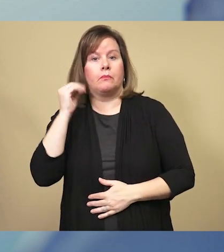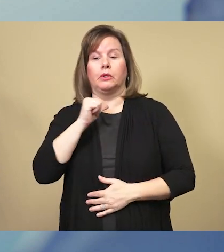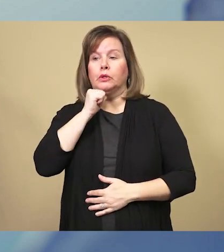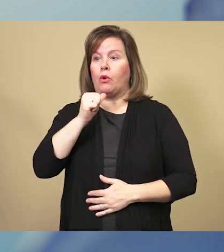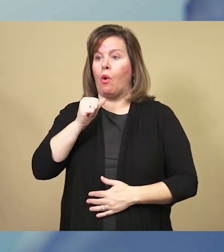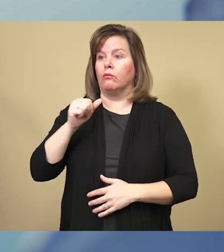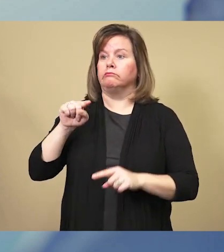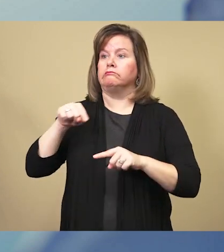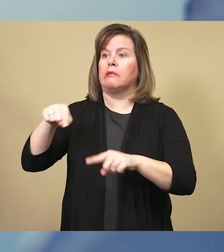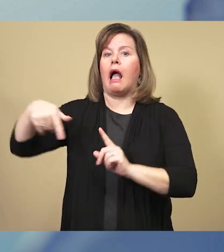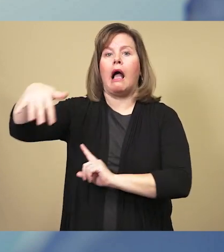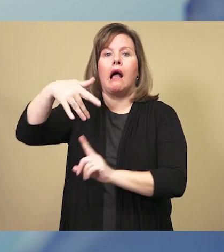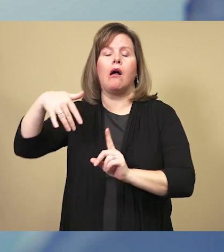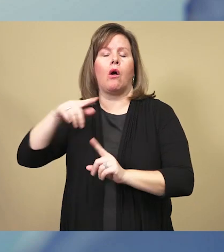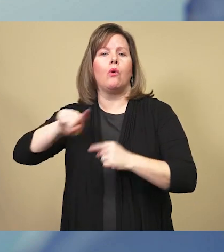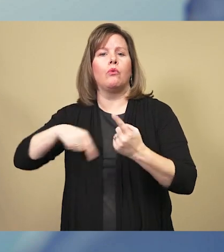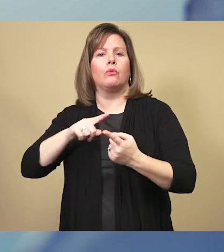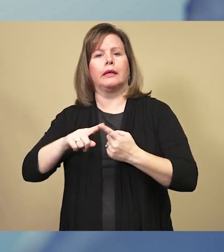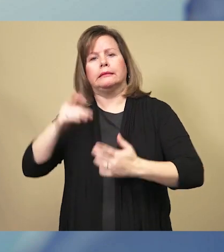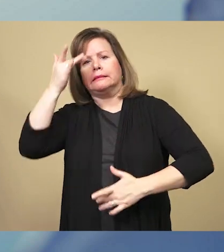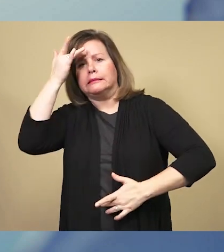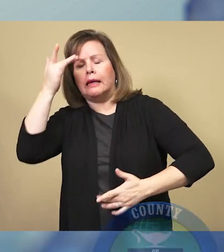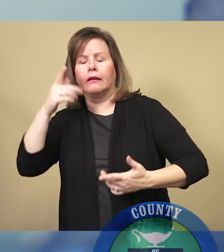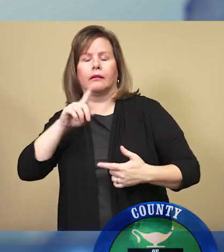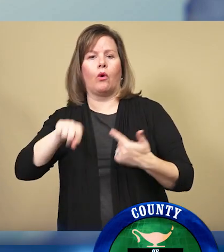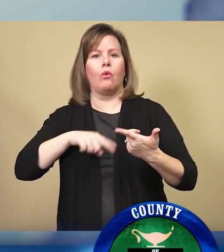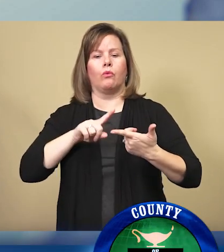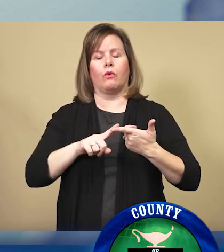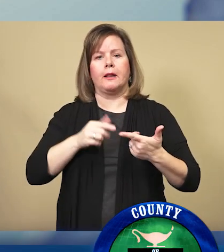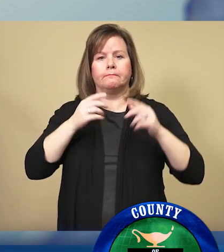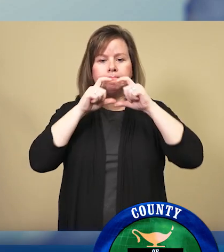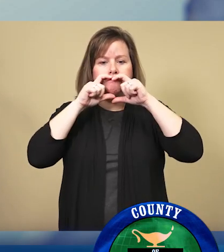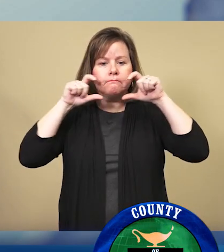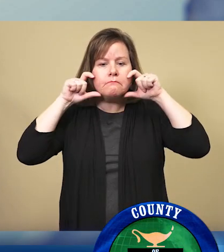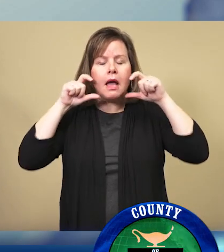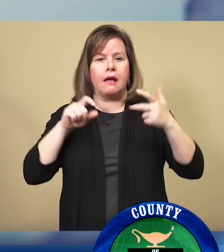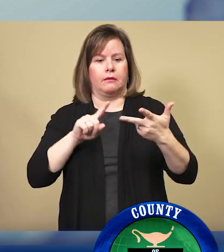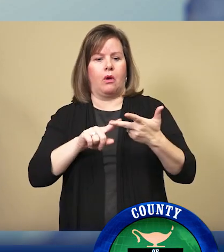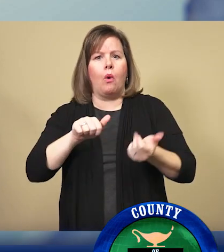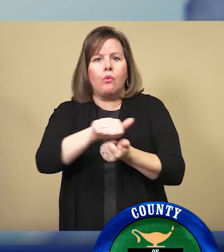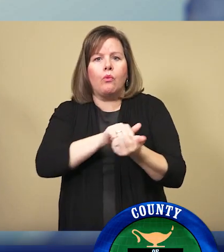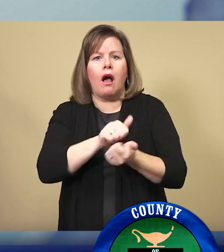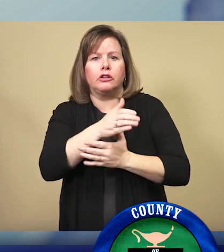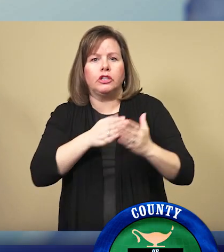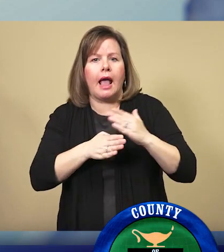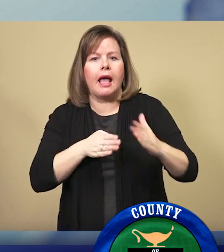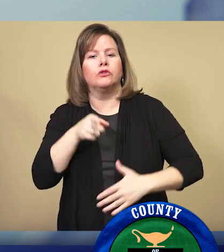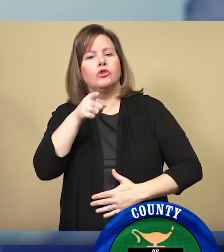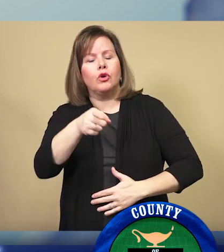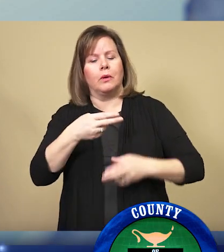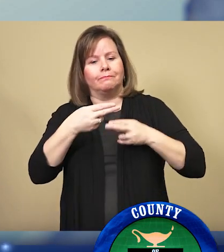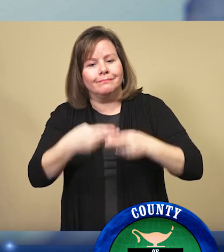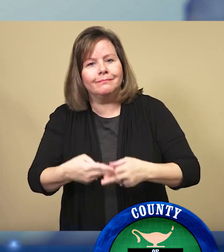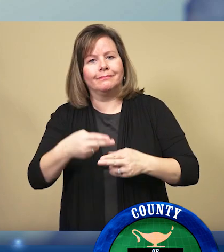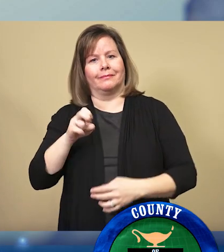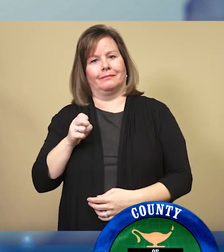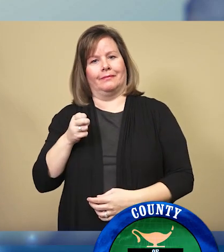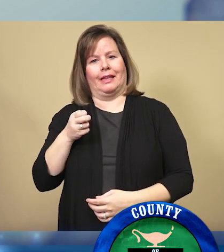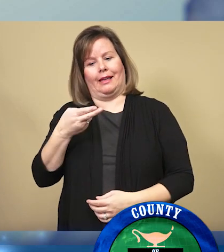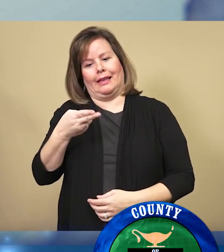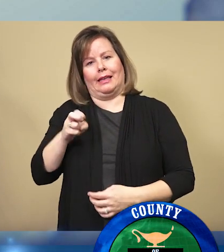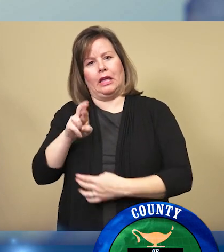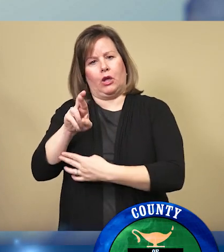when you wear a mask in public and wash hands and do all the things we've been talking about, you are being heroic. You are